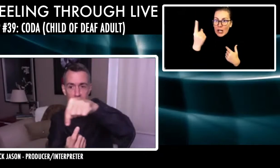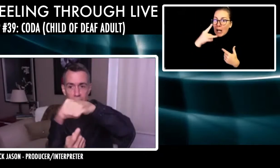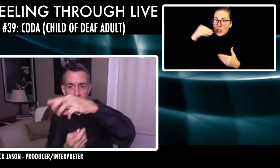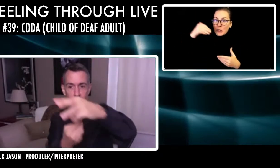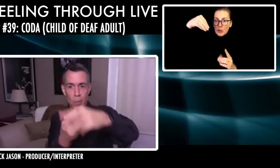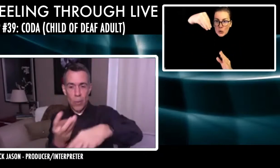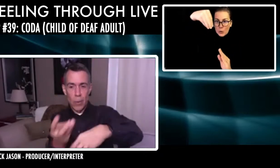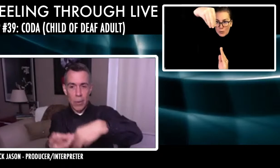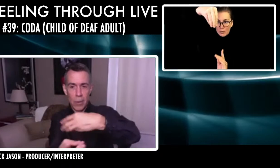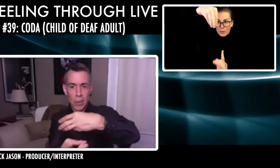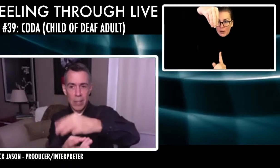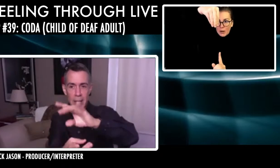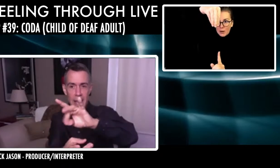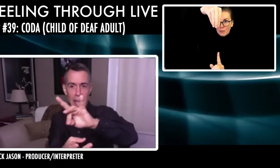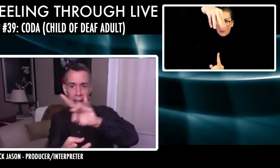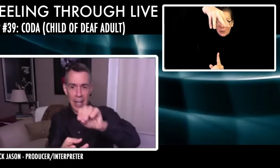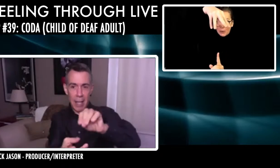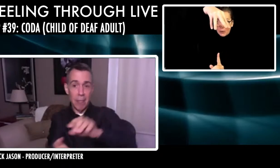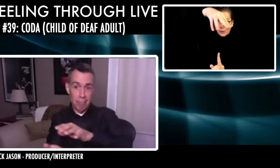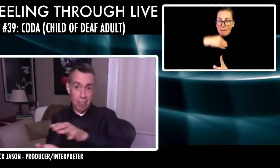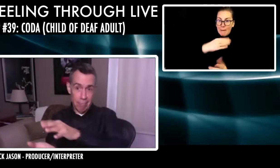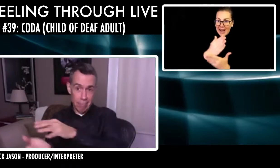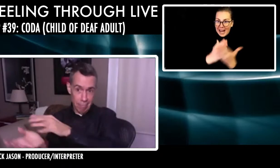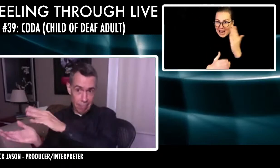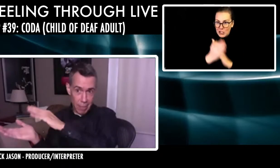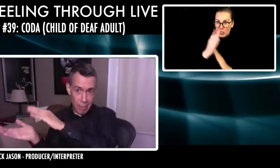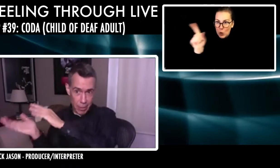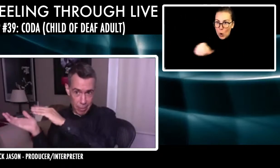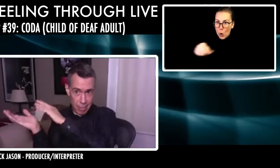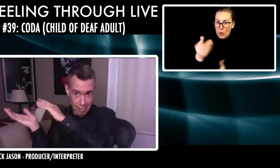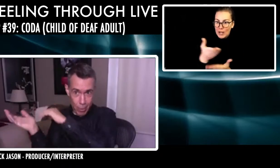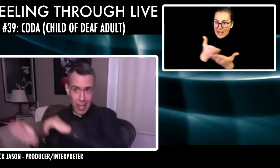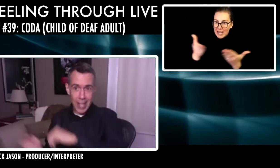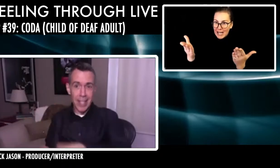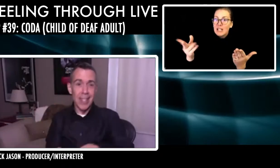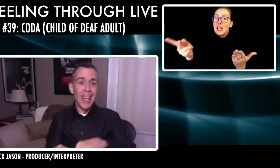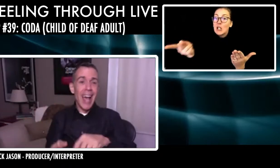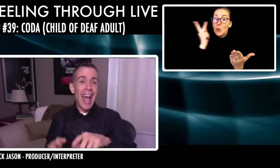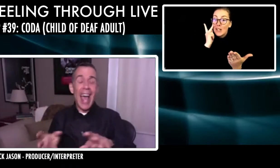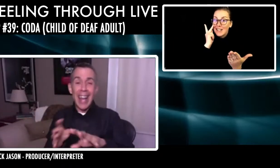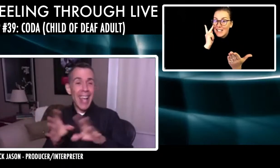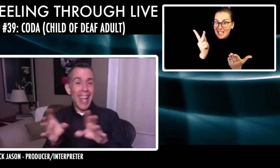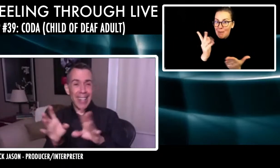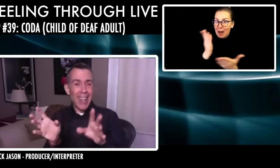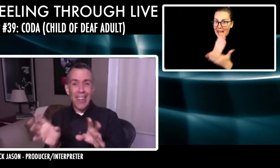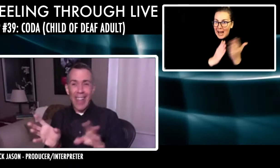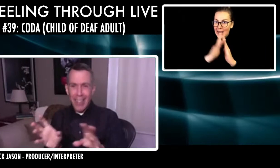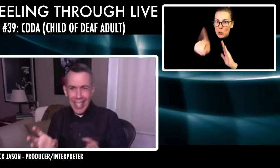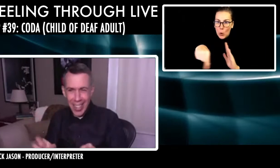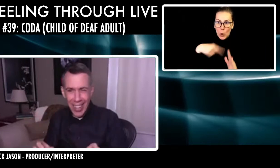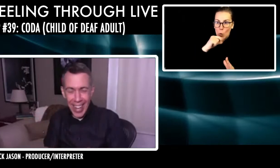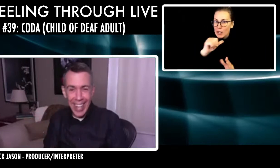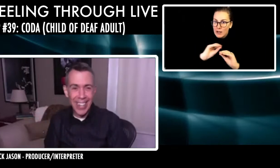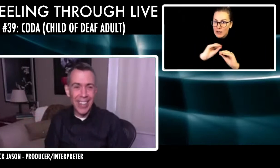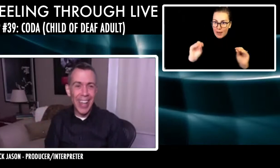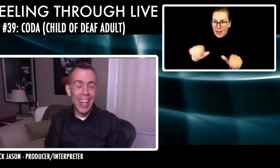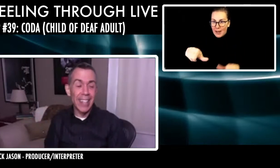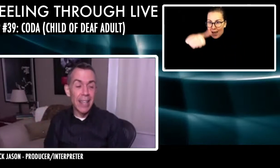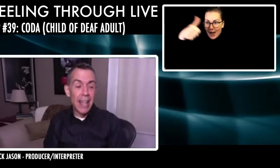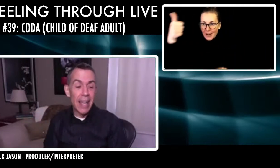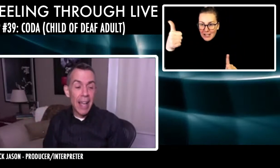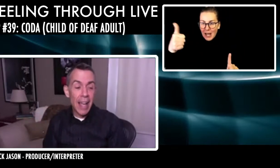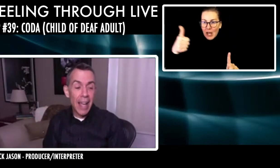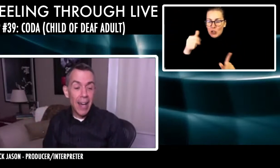the world in 80 mother ways. And they were like, what's going on here?